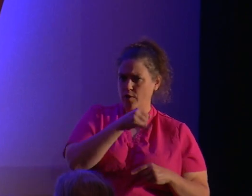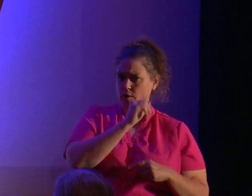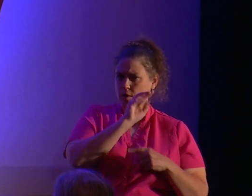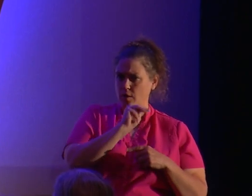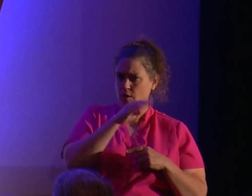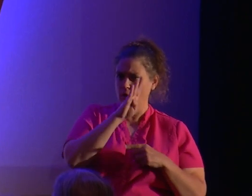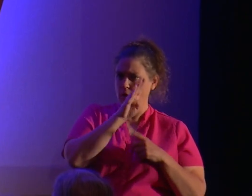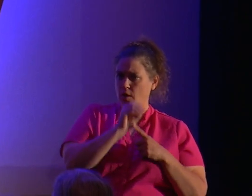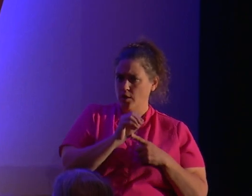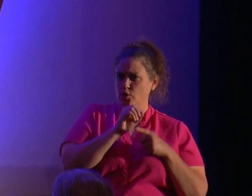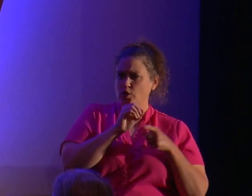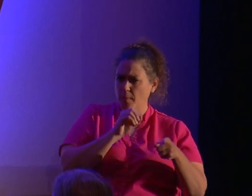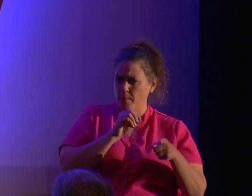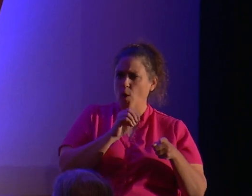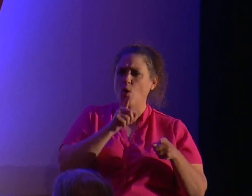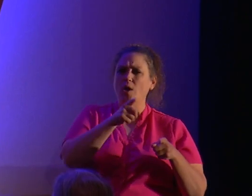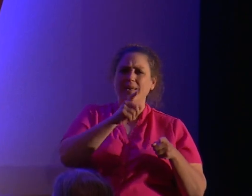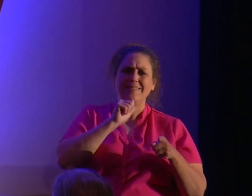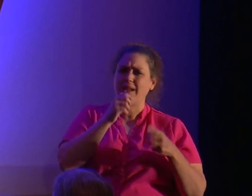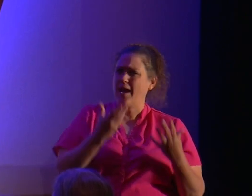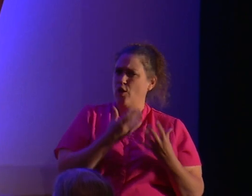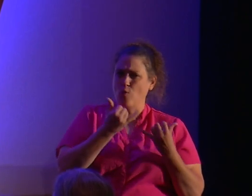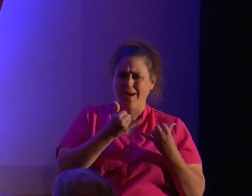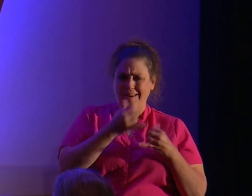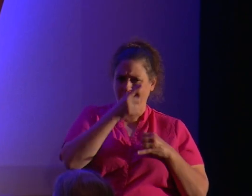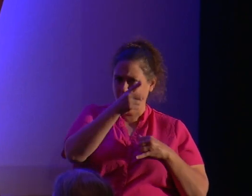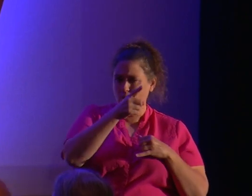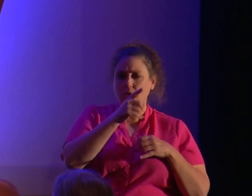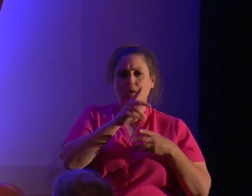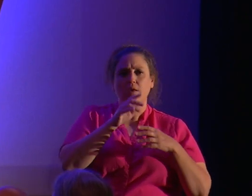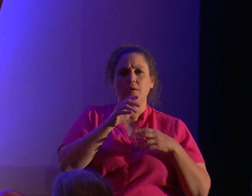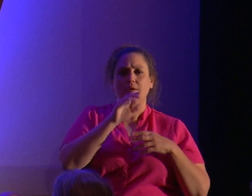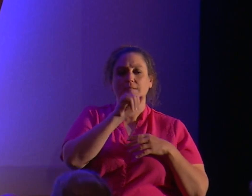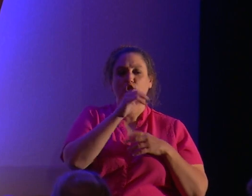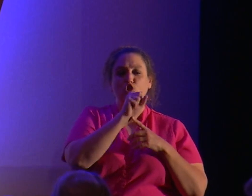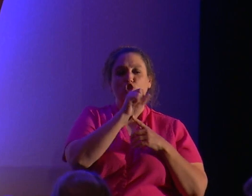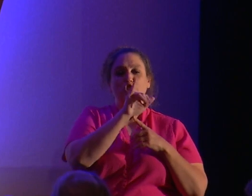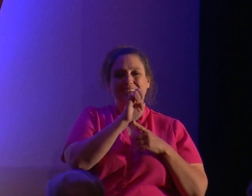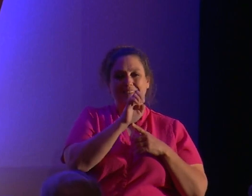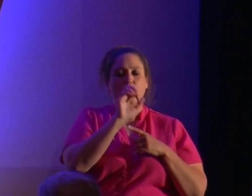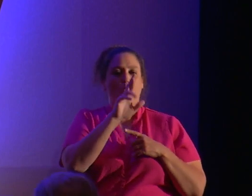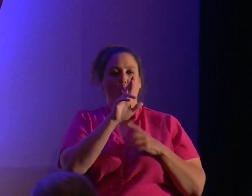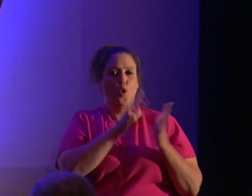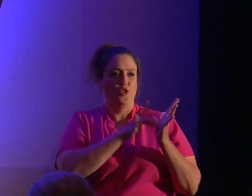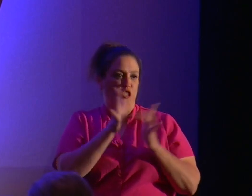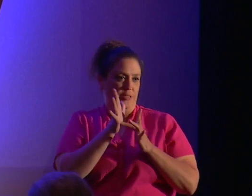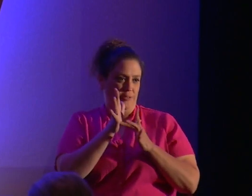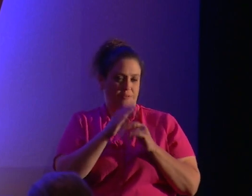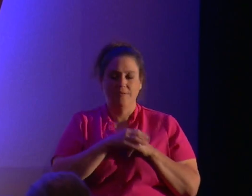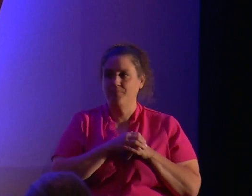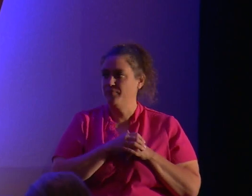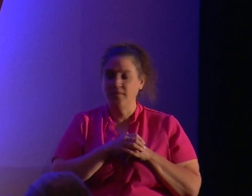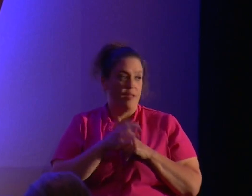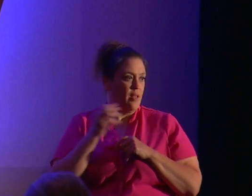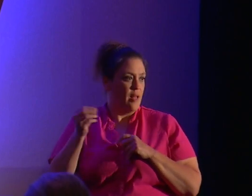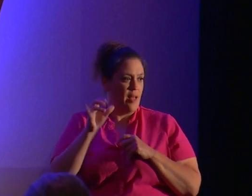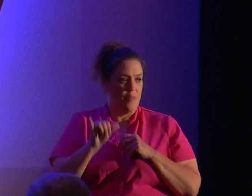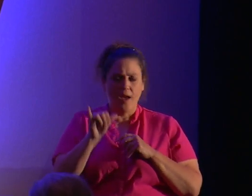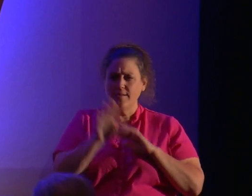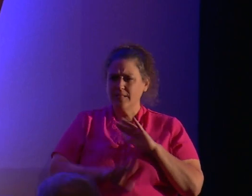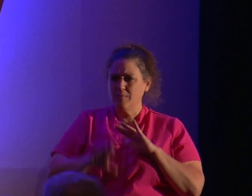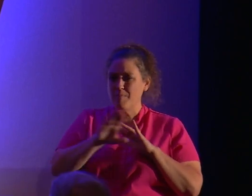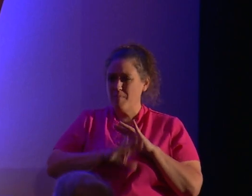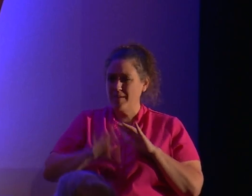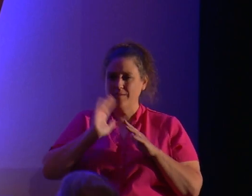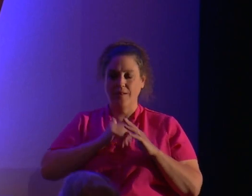Deity's long-suffering assistant. And then my other best friend plays Jesse or Jesus. Mr. Deity can never remember his name. And that's basically the crux